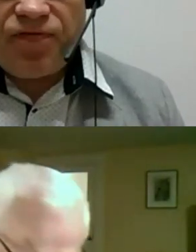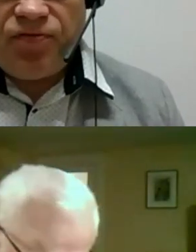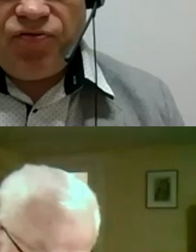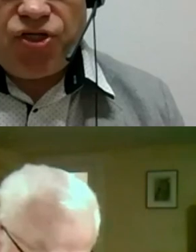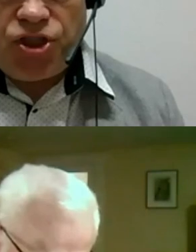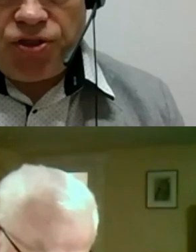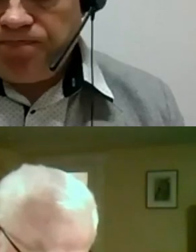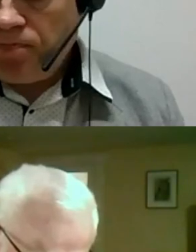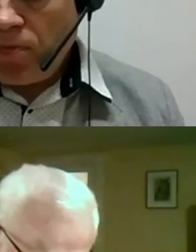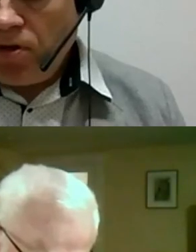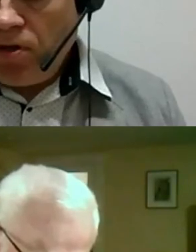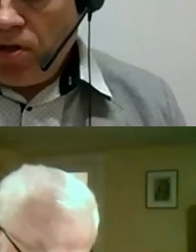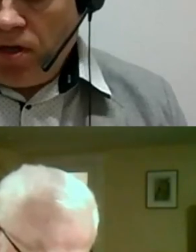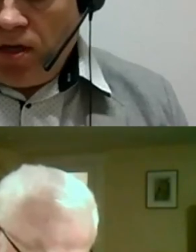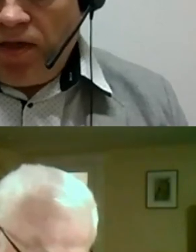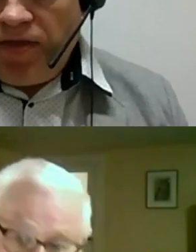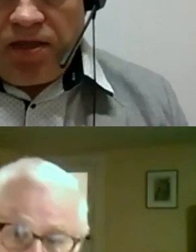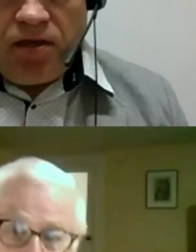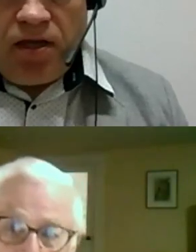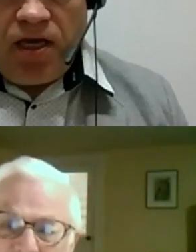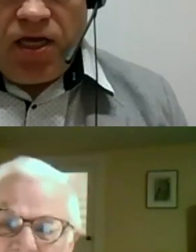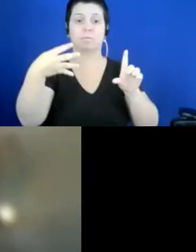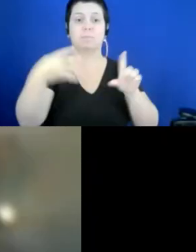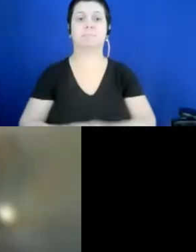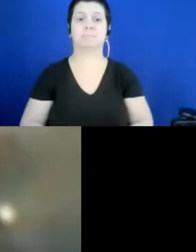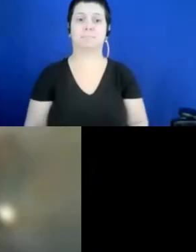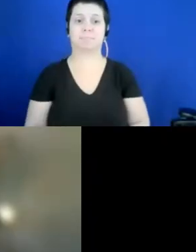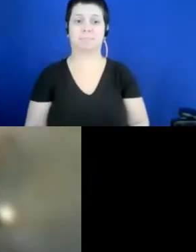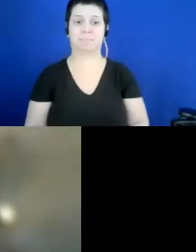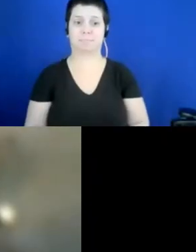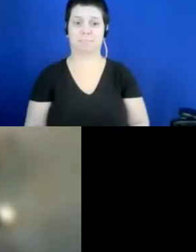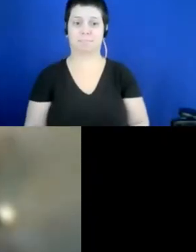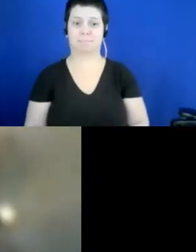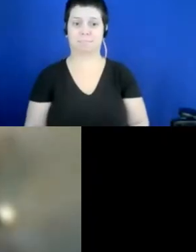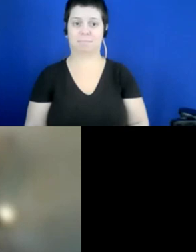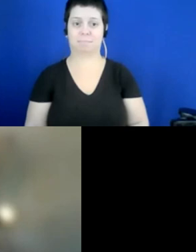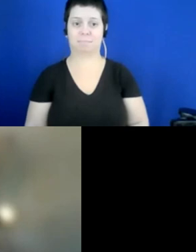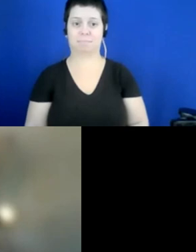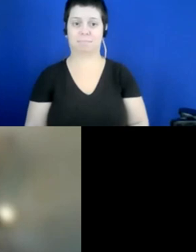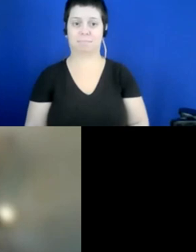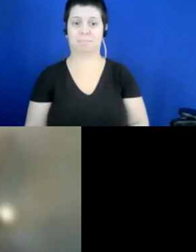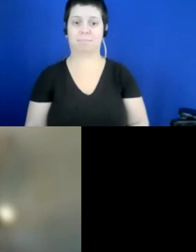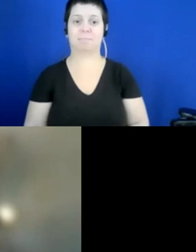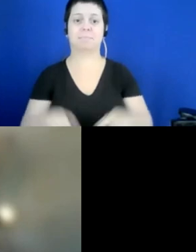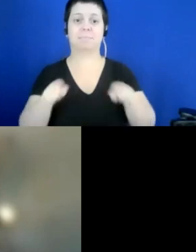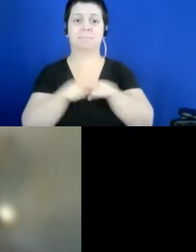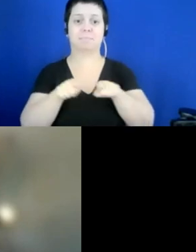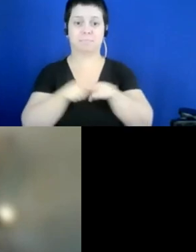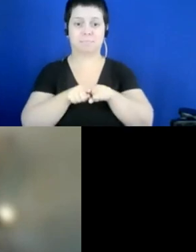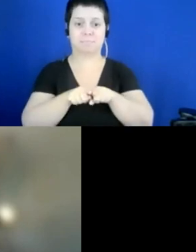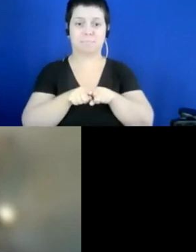Microsoft Research. And then Jarek Urubanski at Harpo,